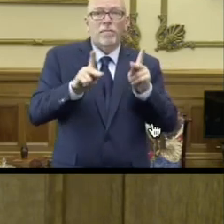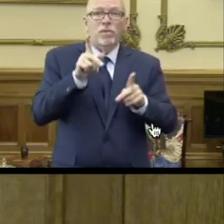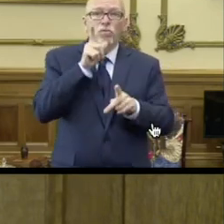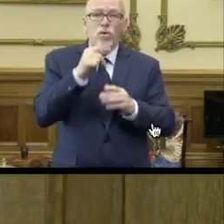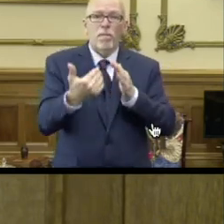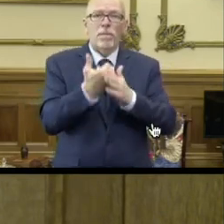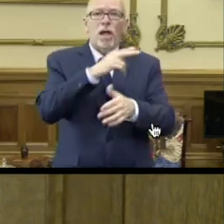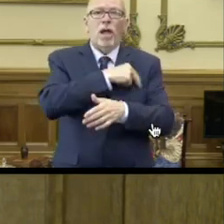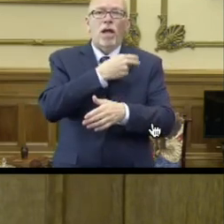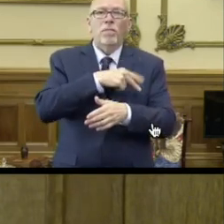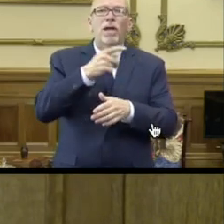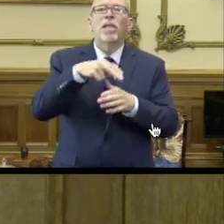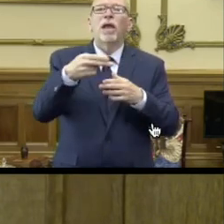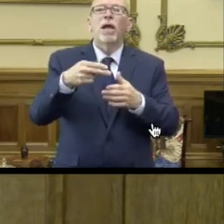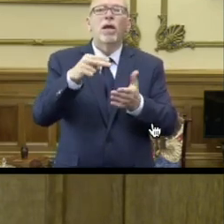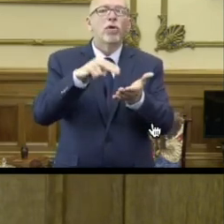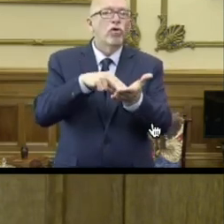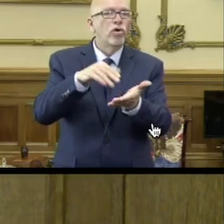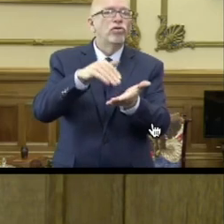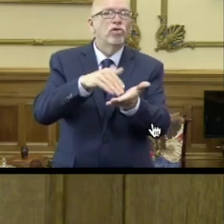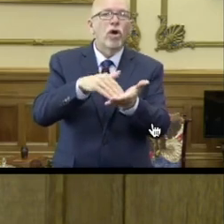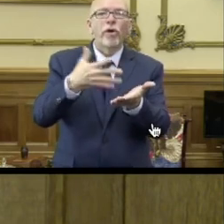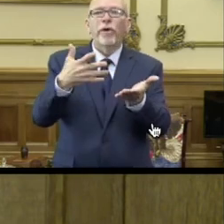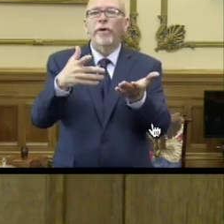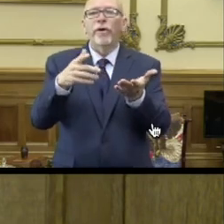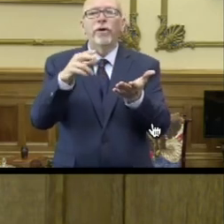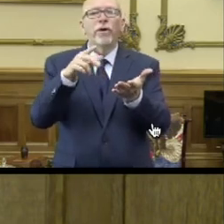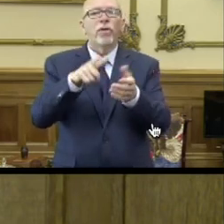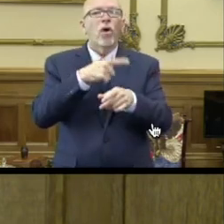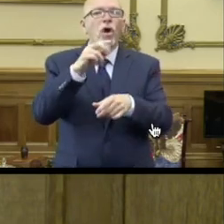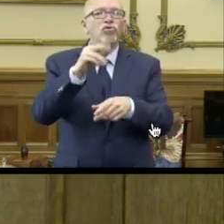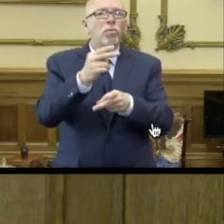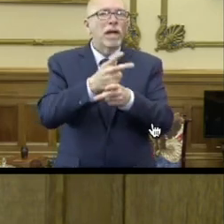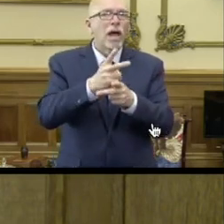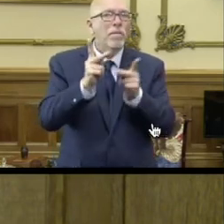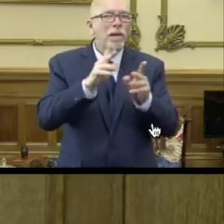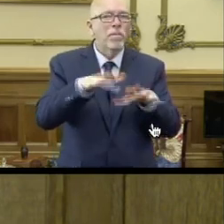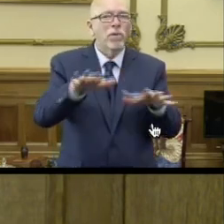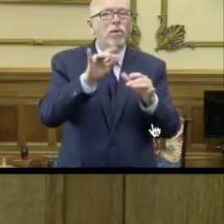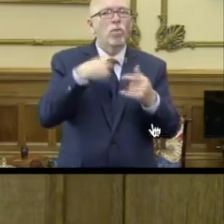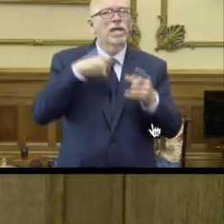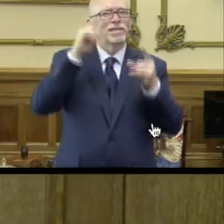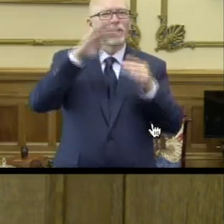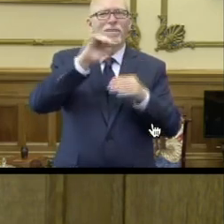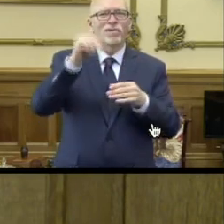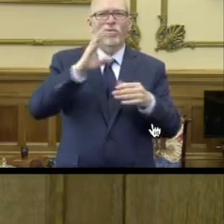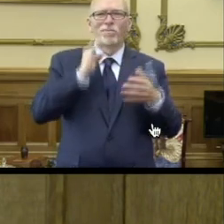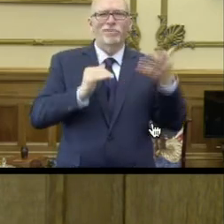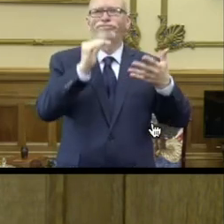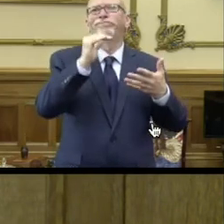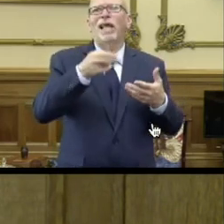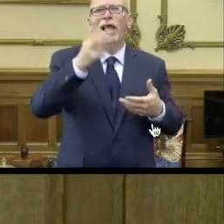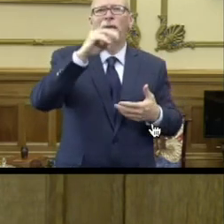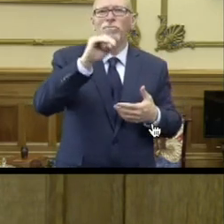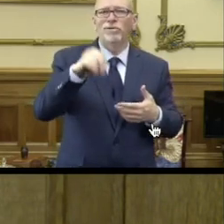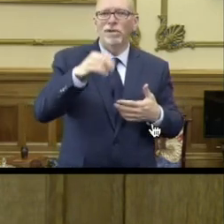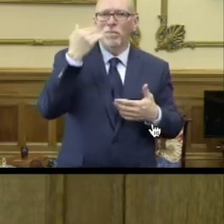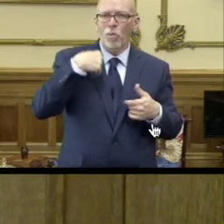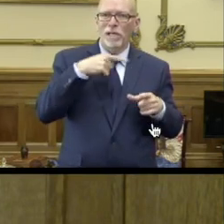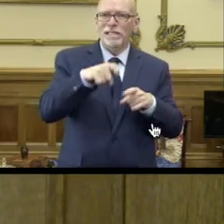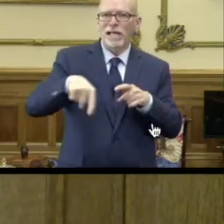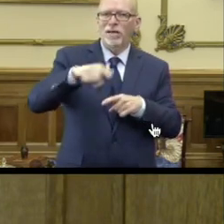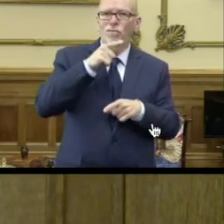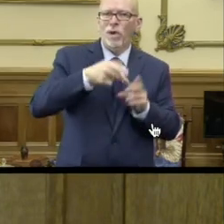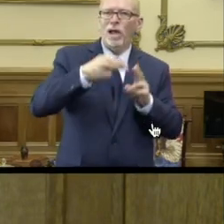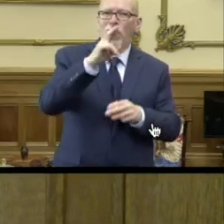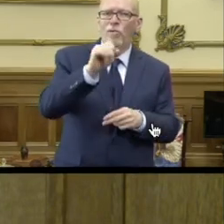hospitals, and then it was health care workers, long-term care facilities, and those people. So we expect the percentage to be much higher in those